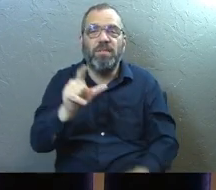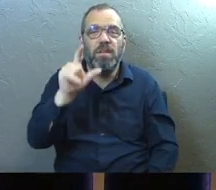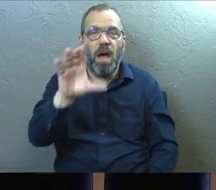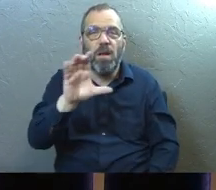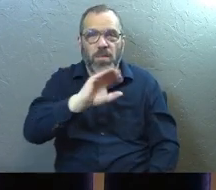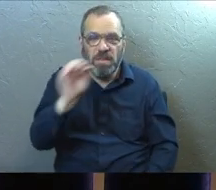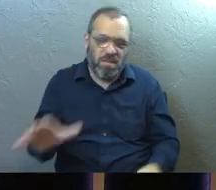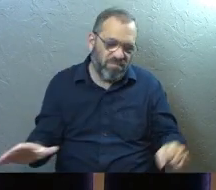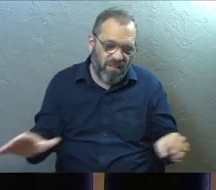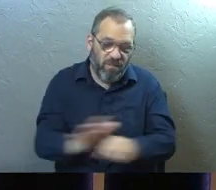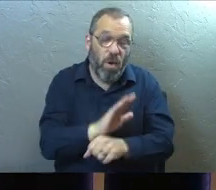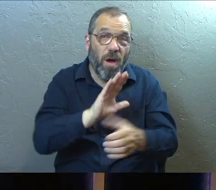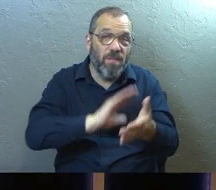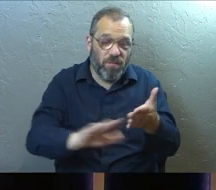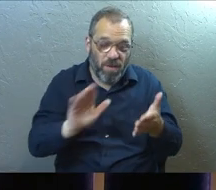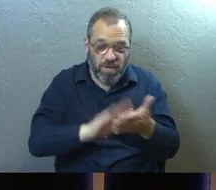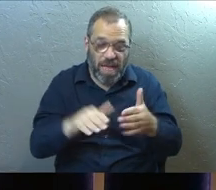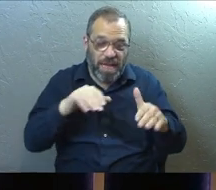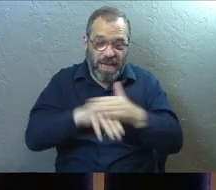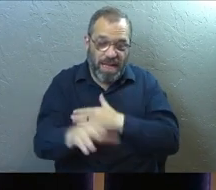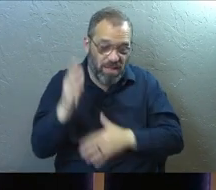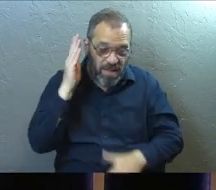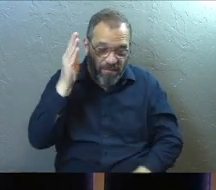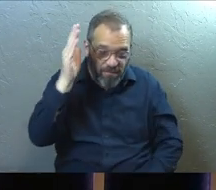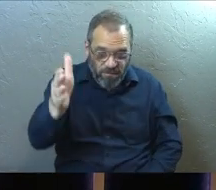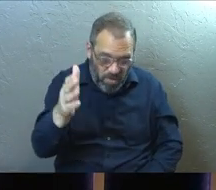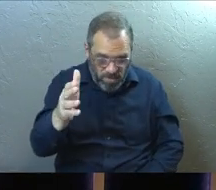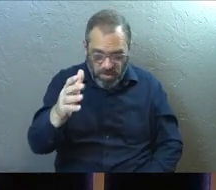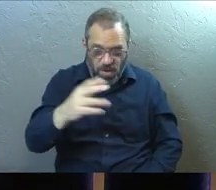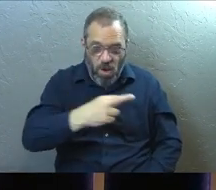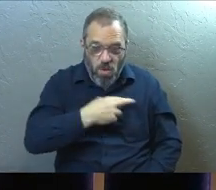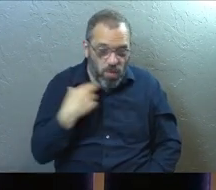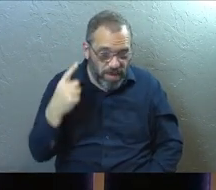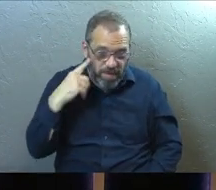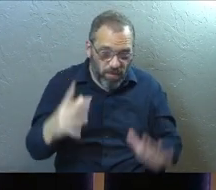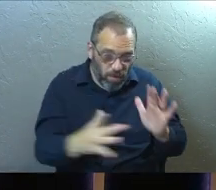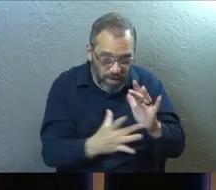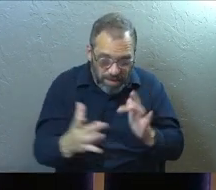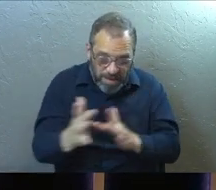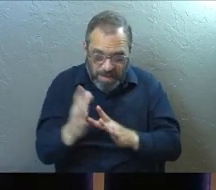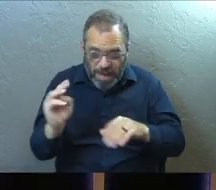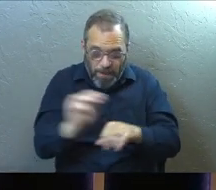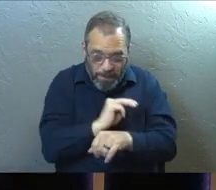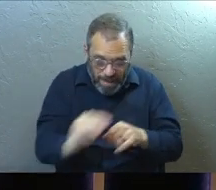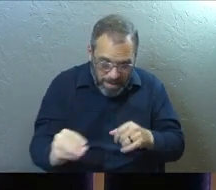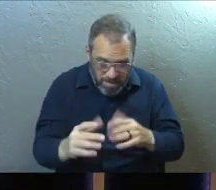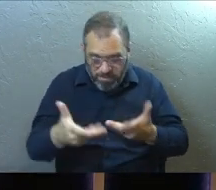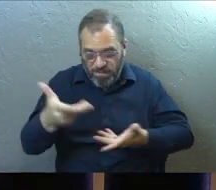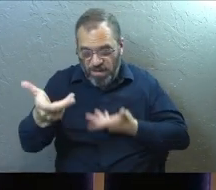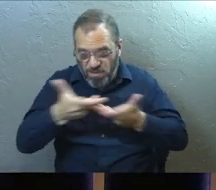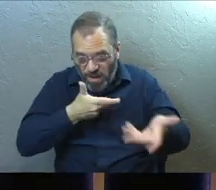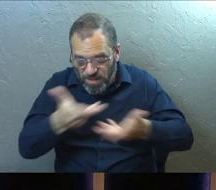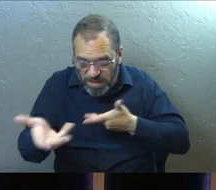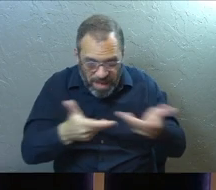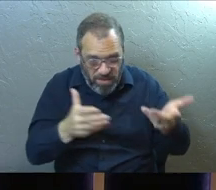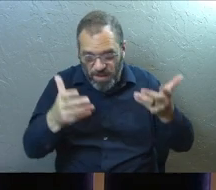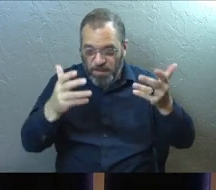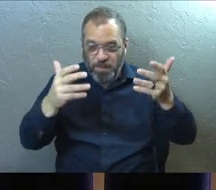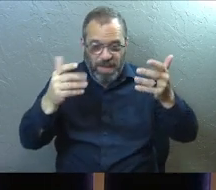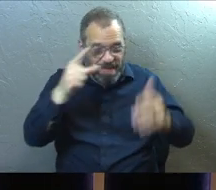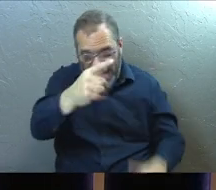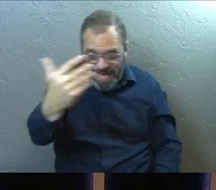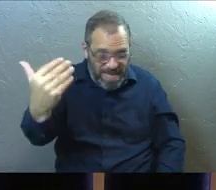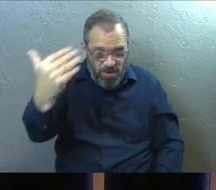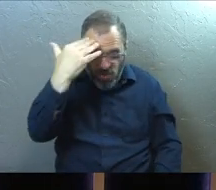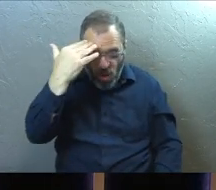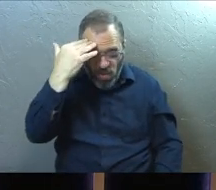100%. His forgiveness that lets me into the future, take risks for Jesus in ministry and in conversations, and knows